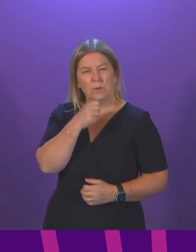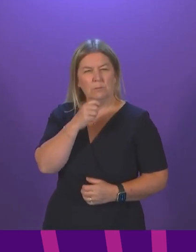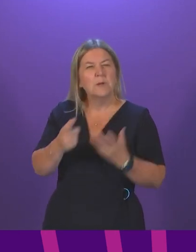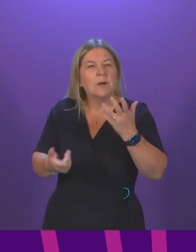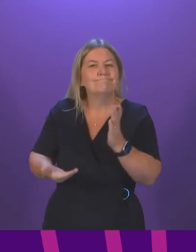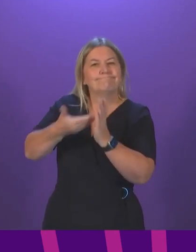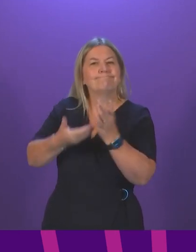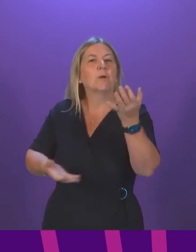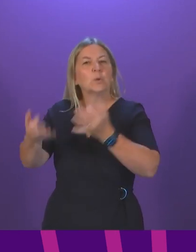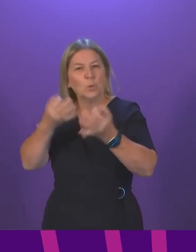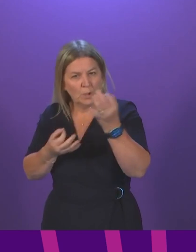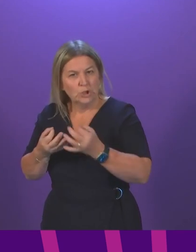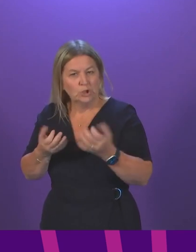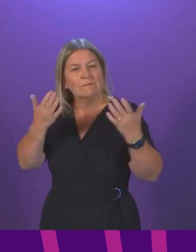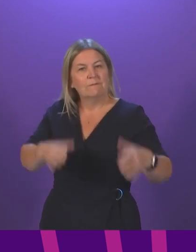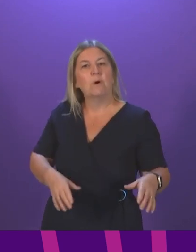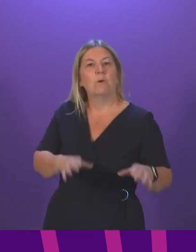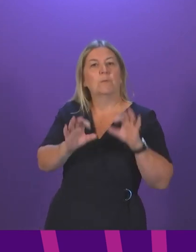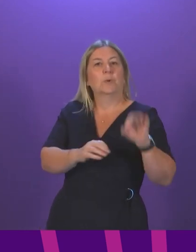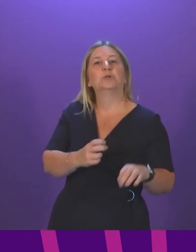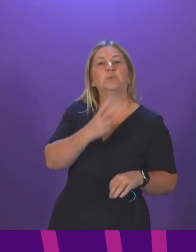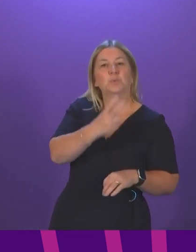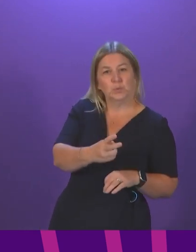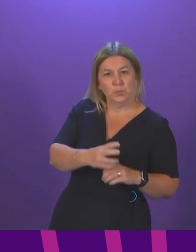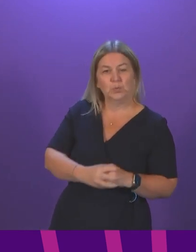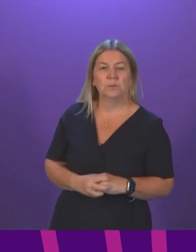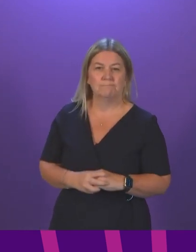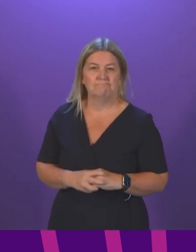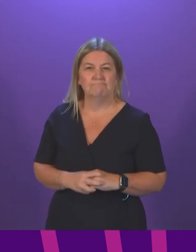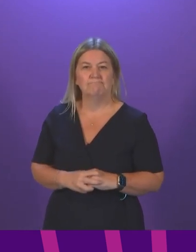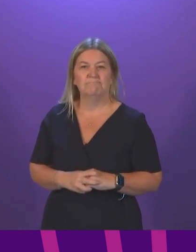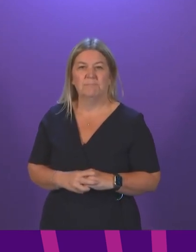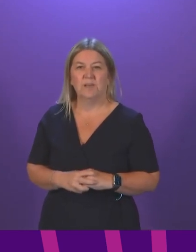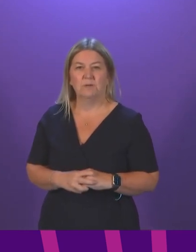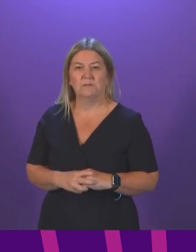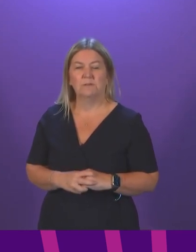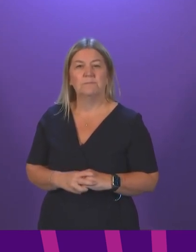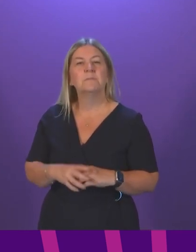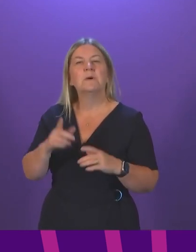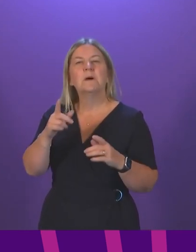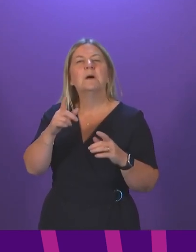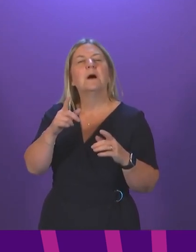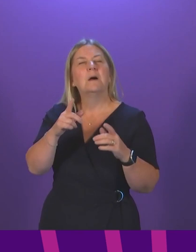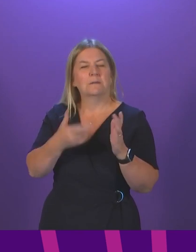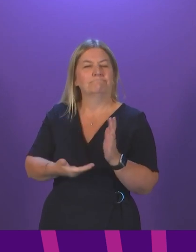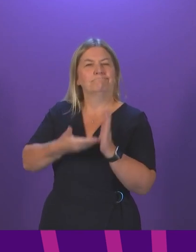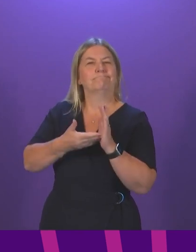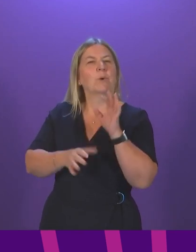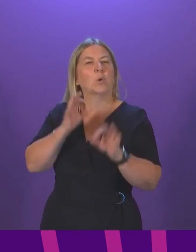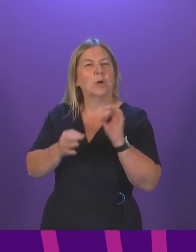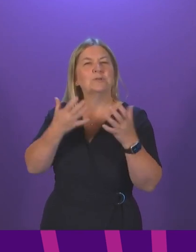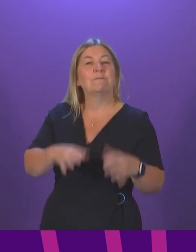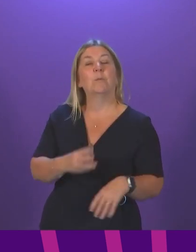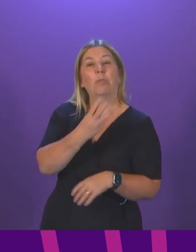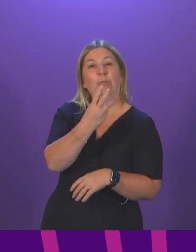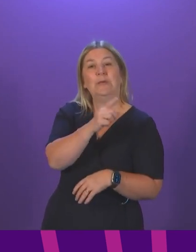so please press during question two for such a supplementary, and I'll take supplementaries to questions three to six as they arise,